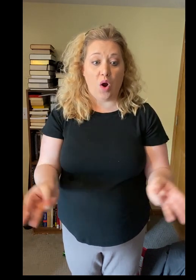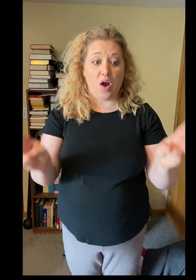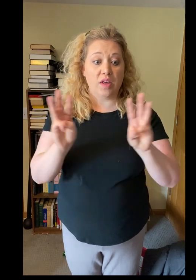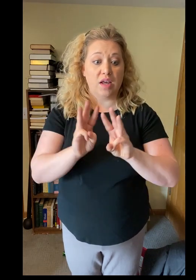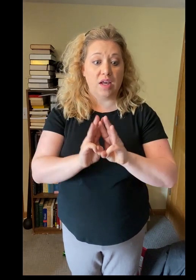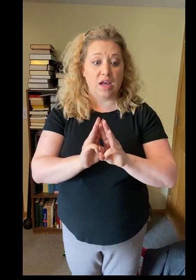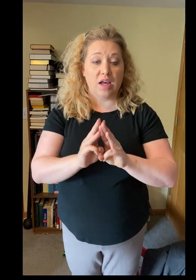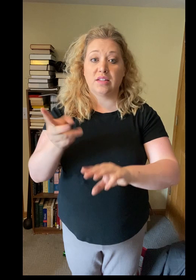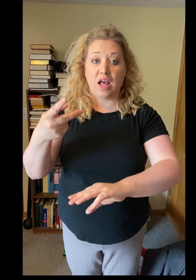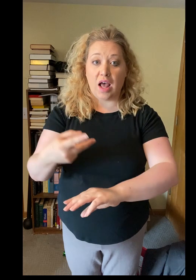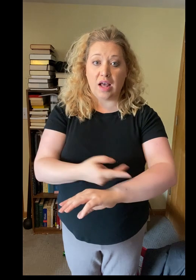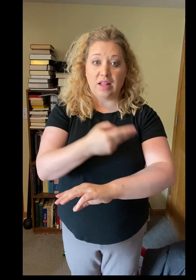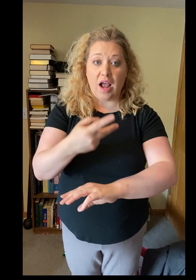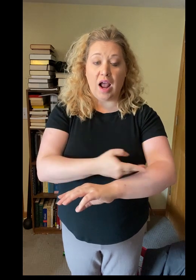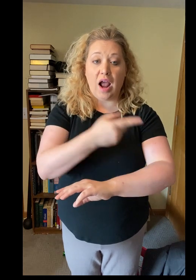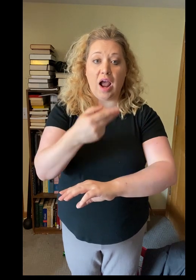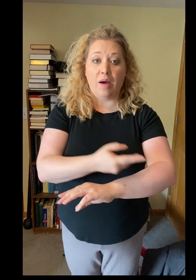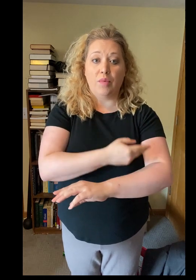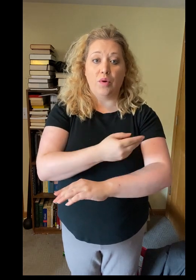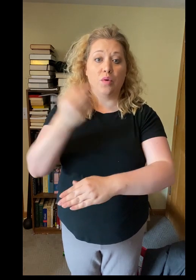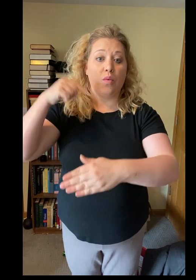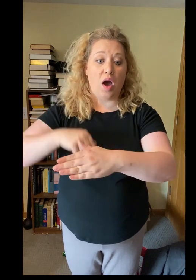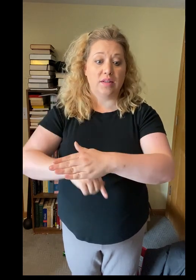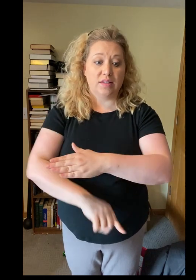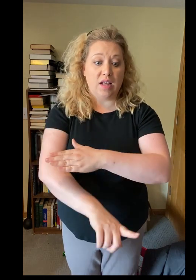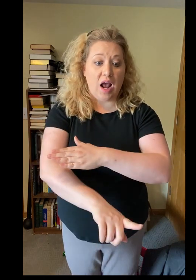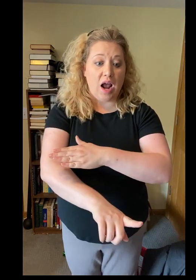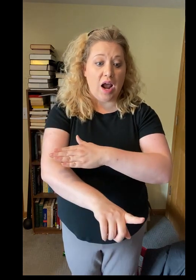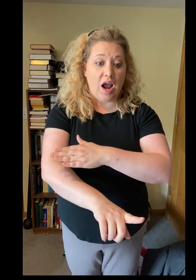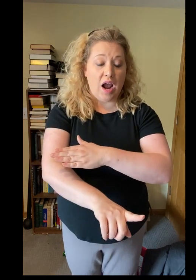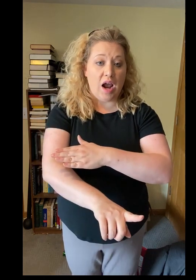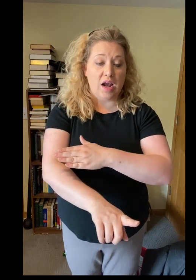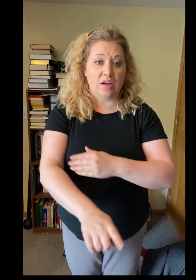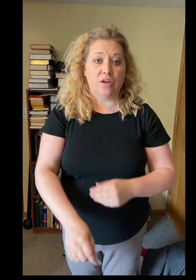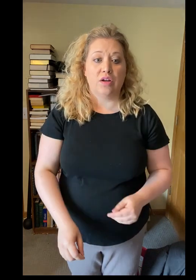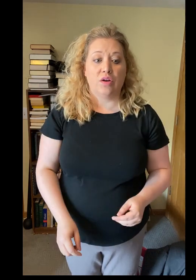of God,